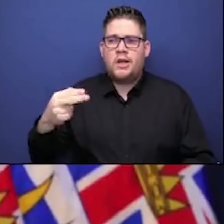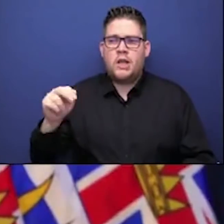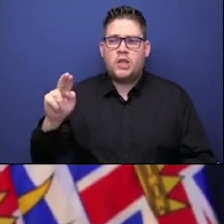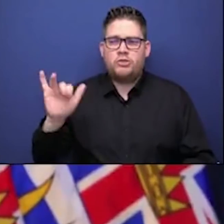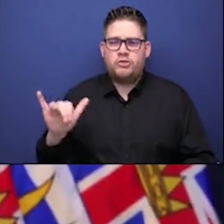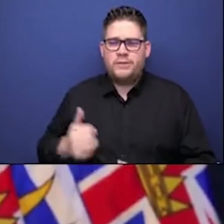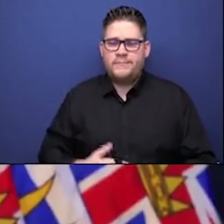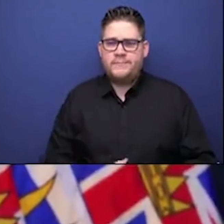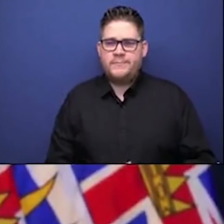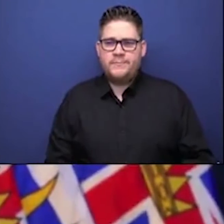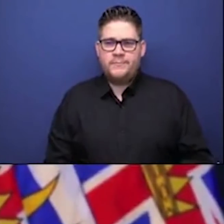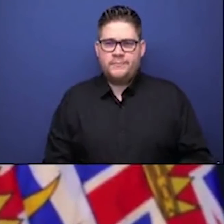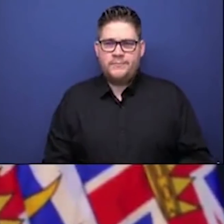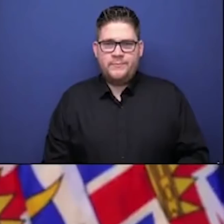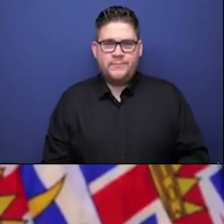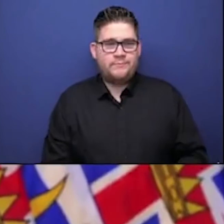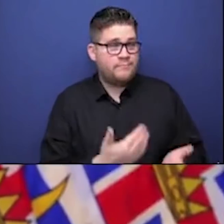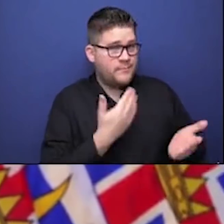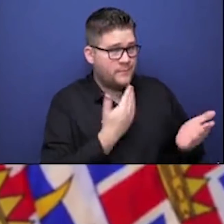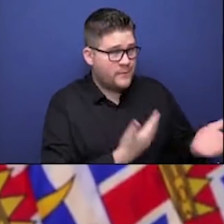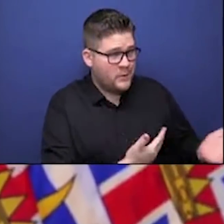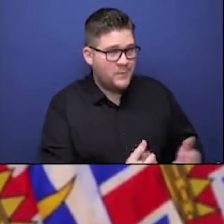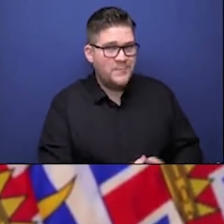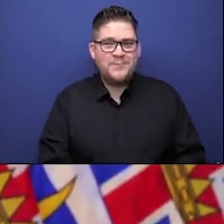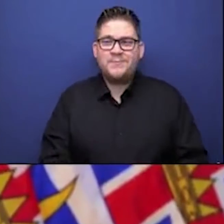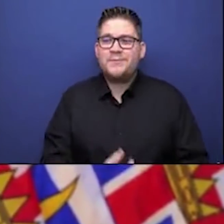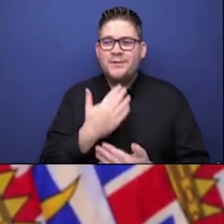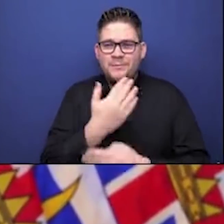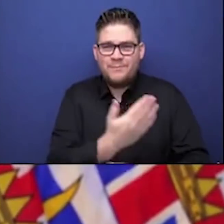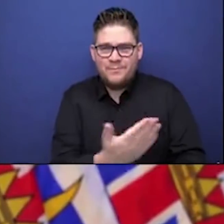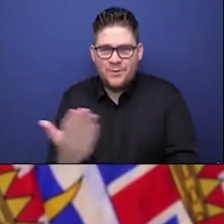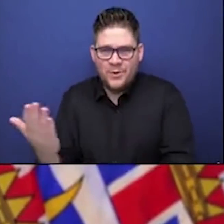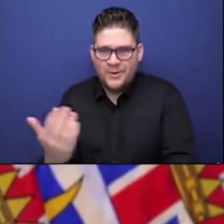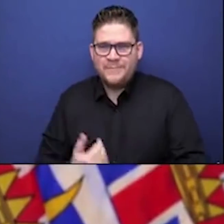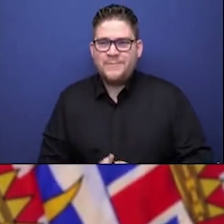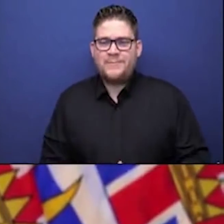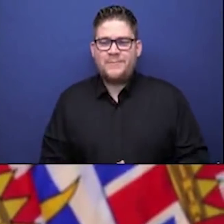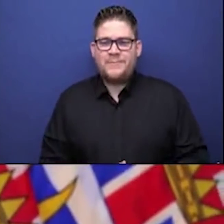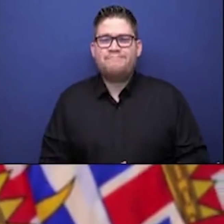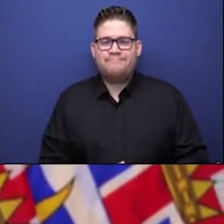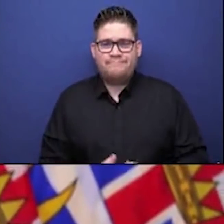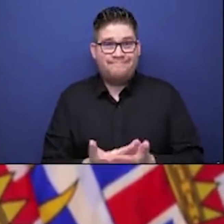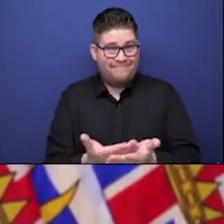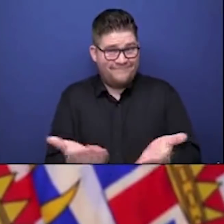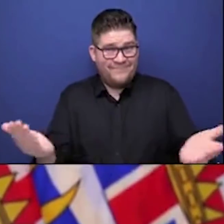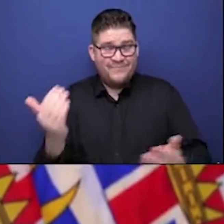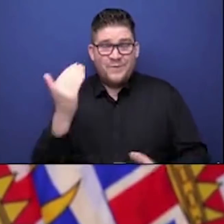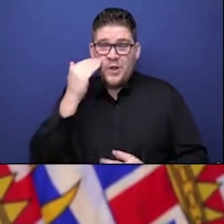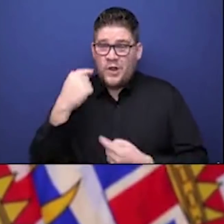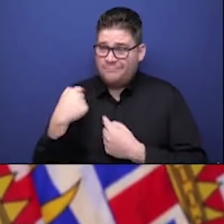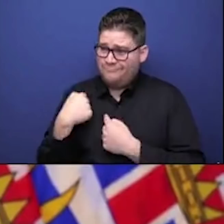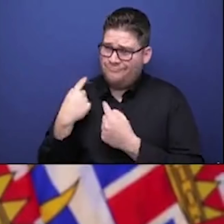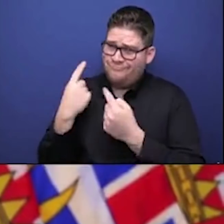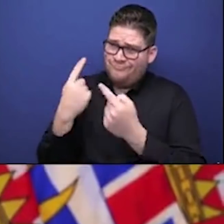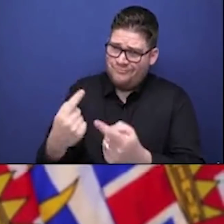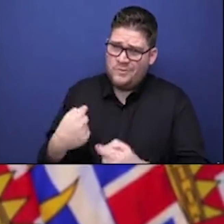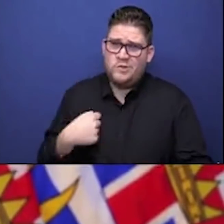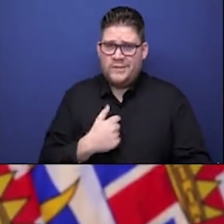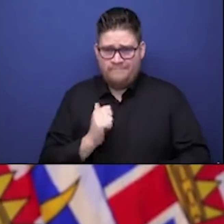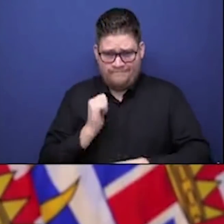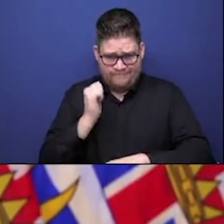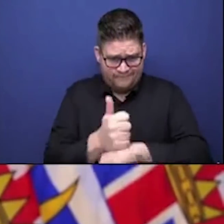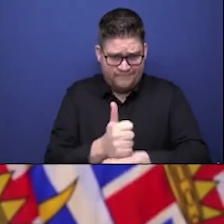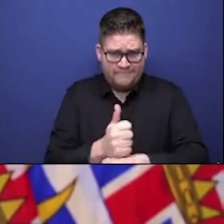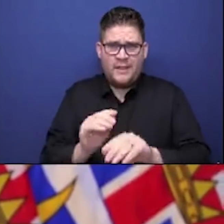morning. As you know, throughout this pandemic, our goals have been quite clear. Our three